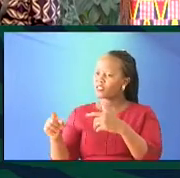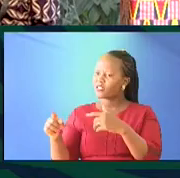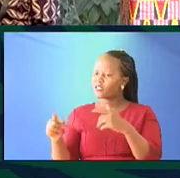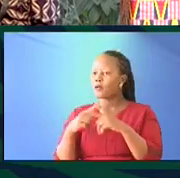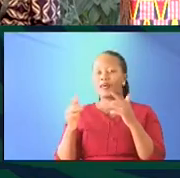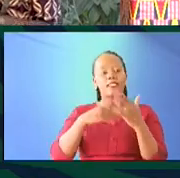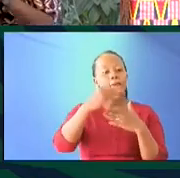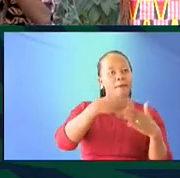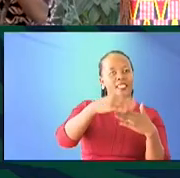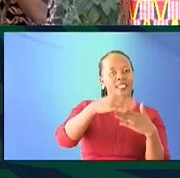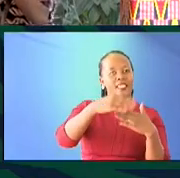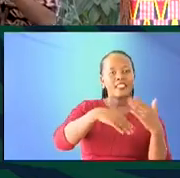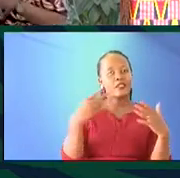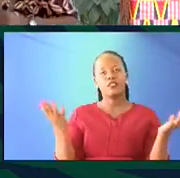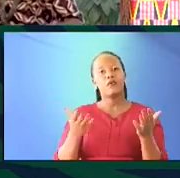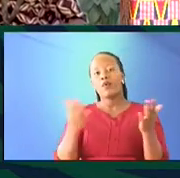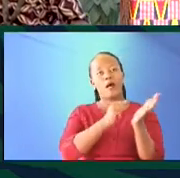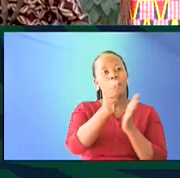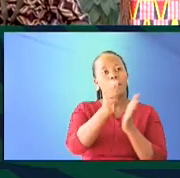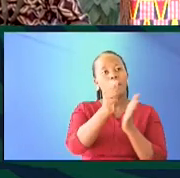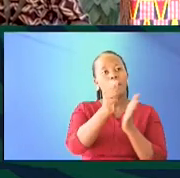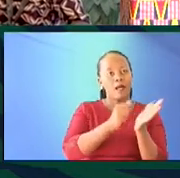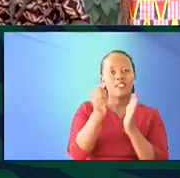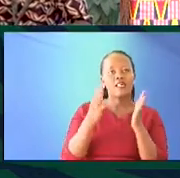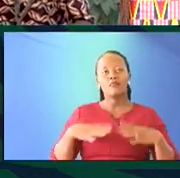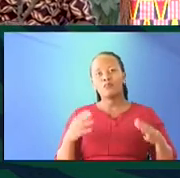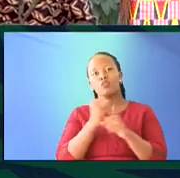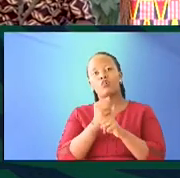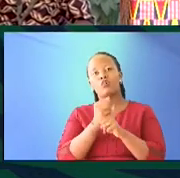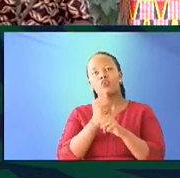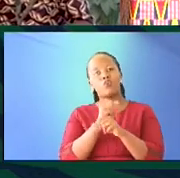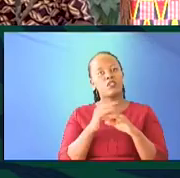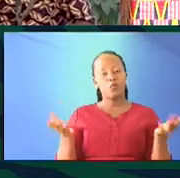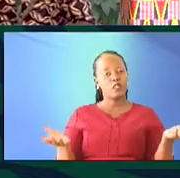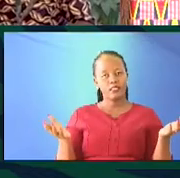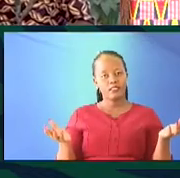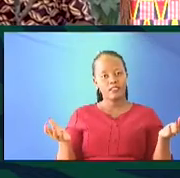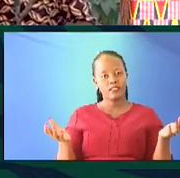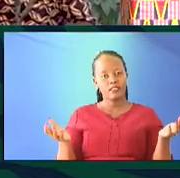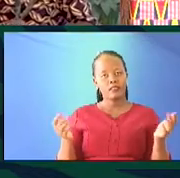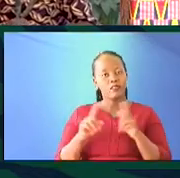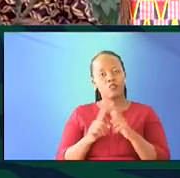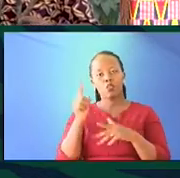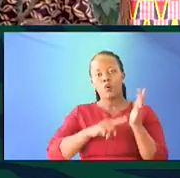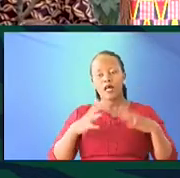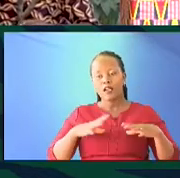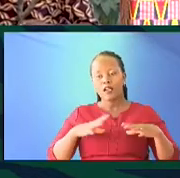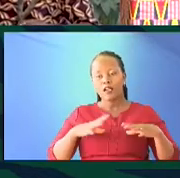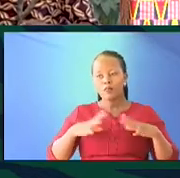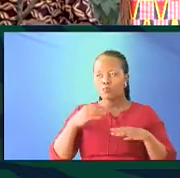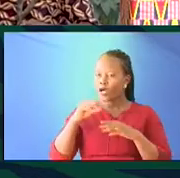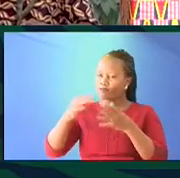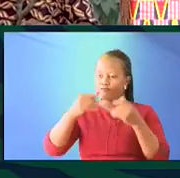but where are the materials? What are the publishers doing? What are the authors doing? What are the distributors,